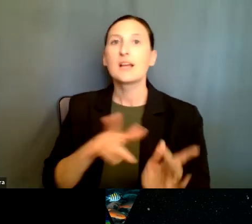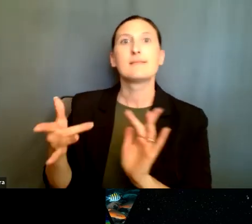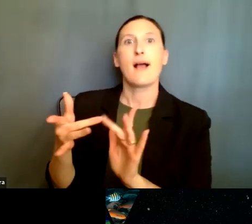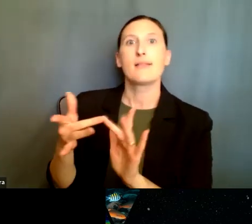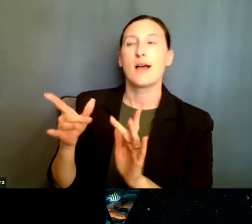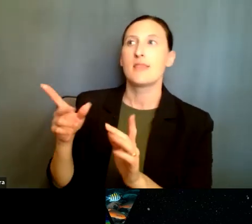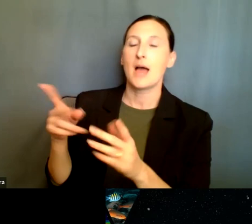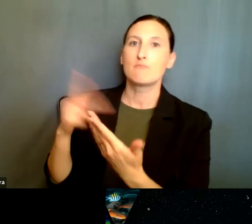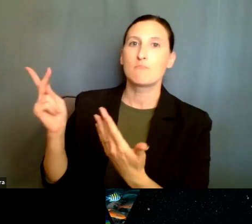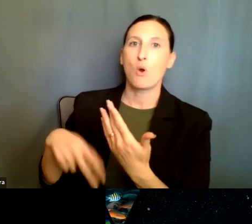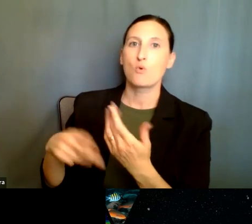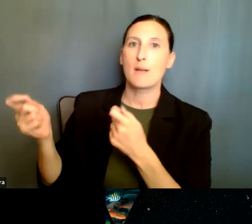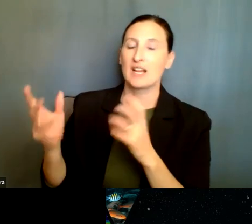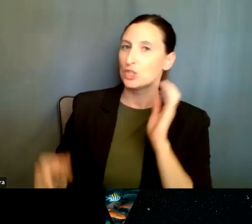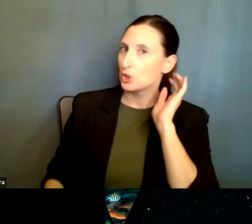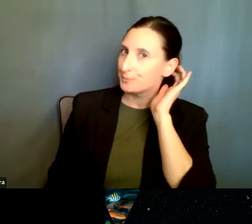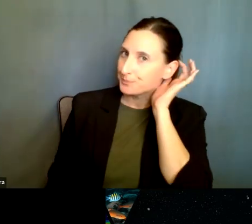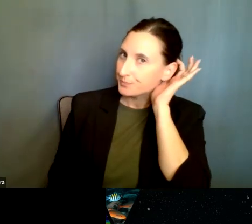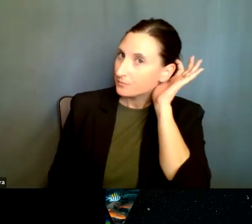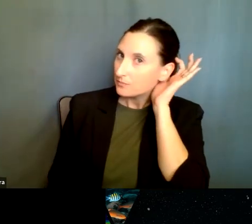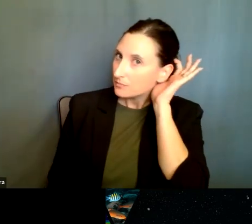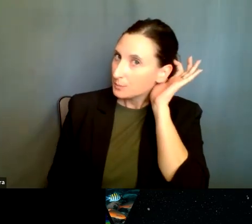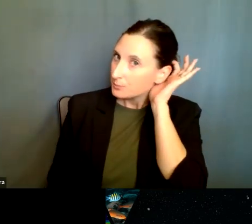the Cognizant program director, uh, for that particular opportunity.